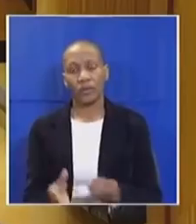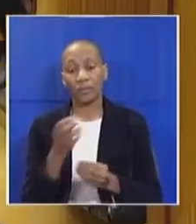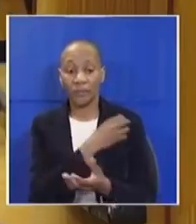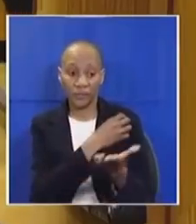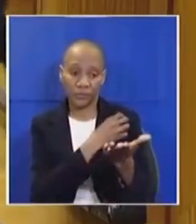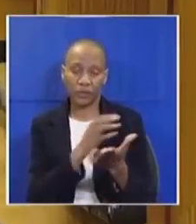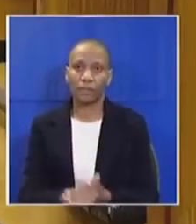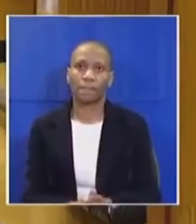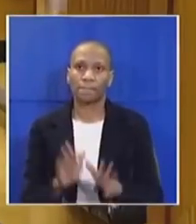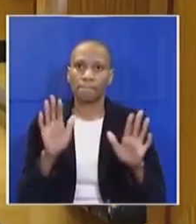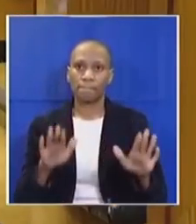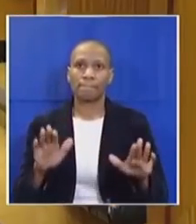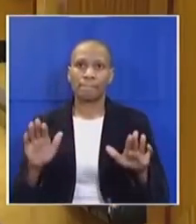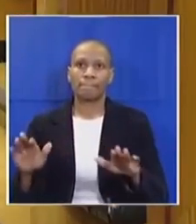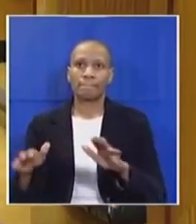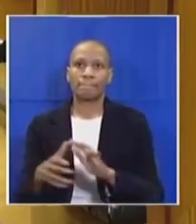order